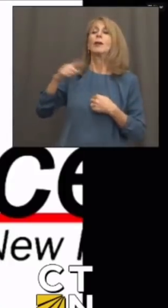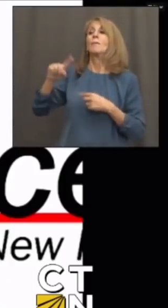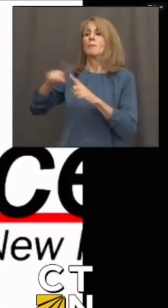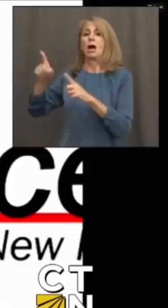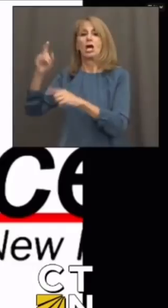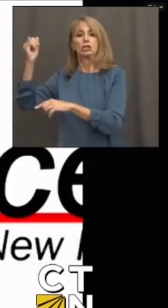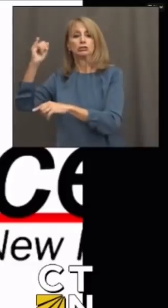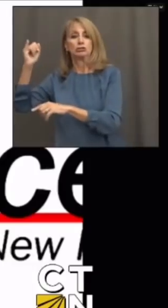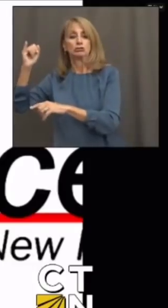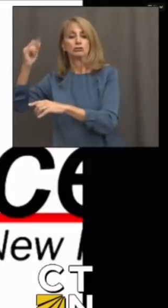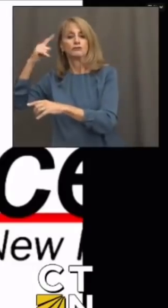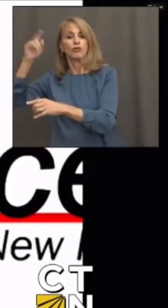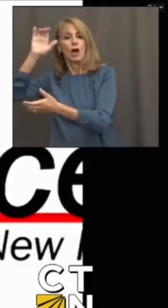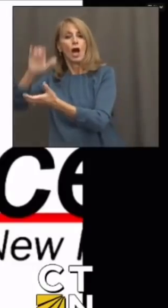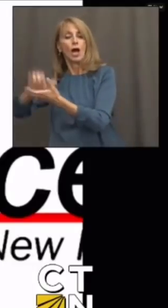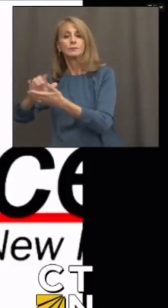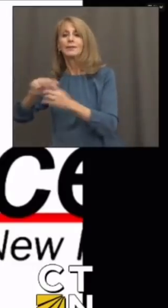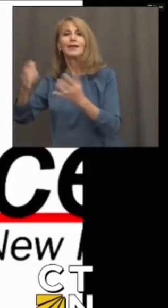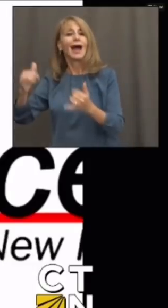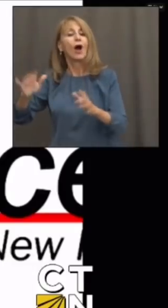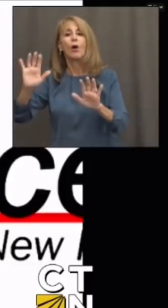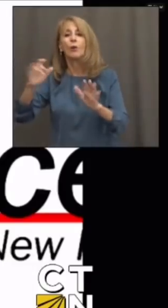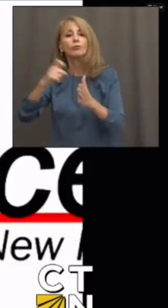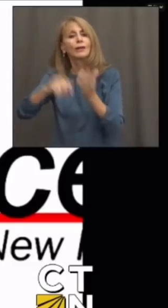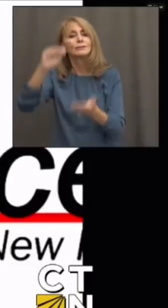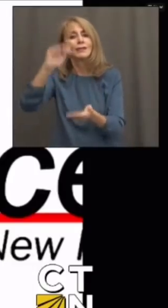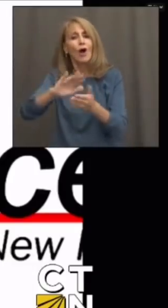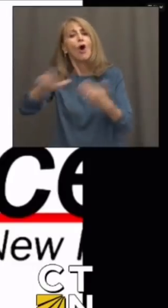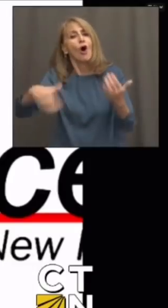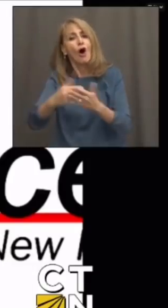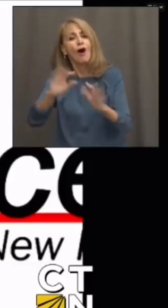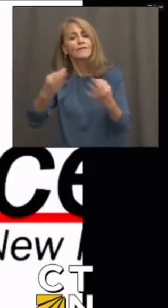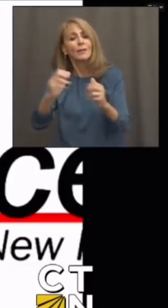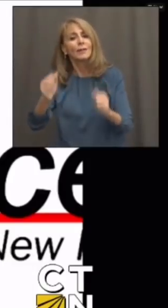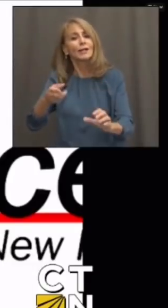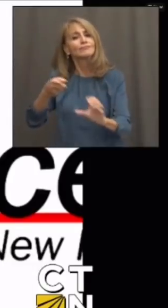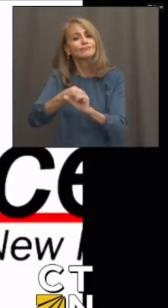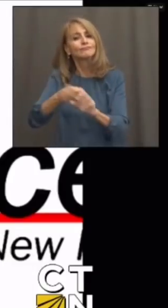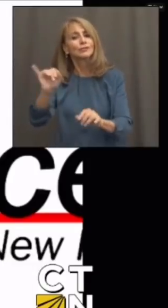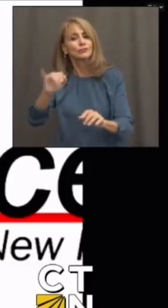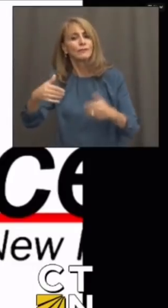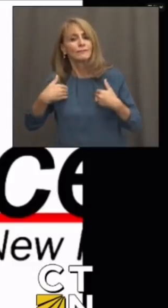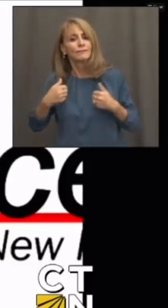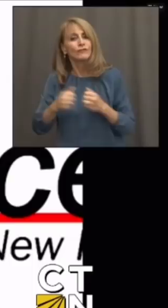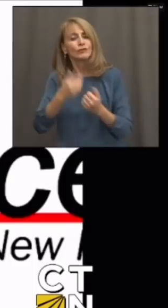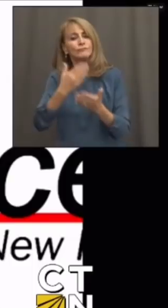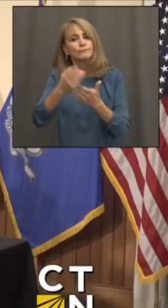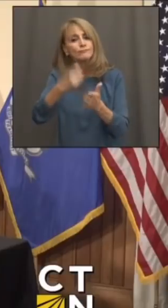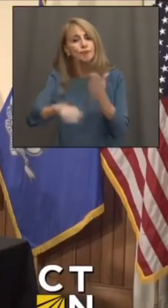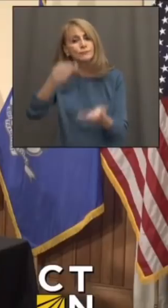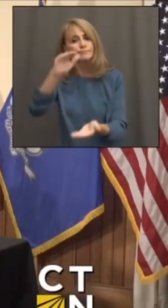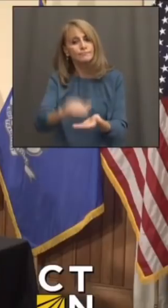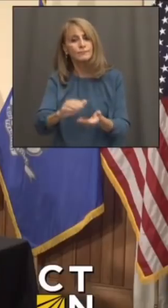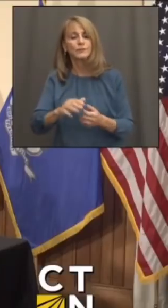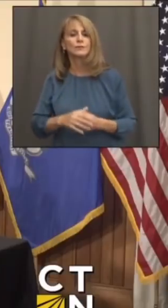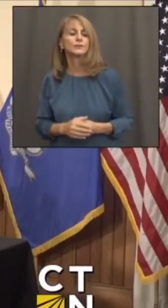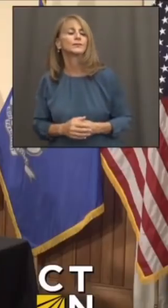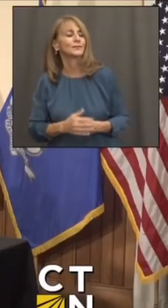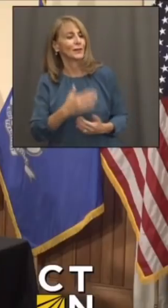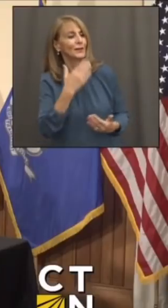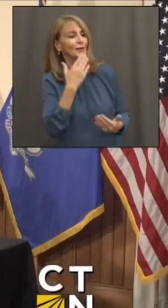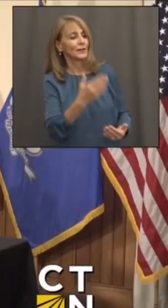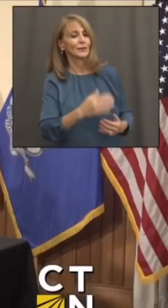insure my spouse and not myself. And I think this is really going to open it up to be able to insure whole families. Thank you. That's very helpful.